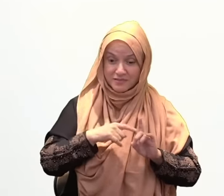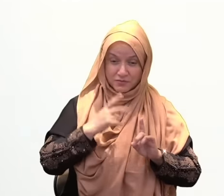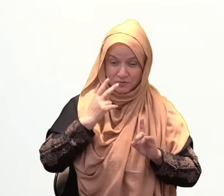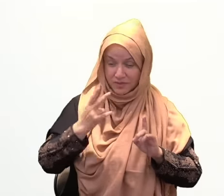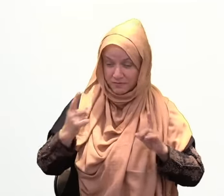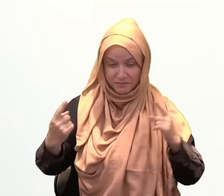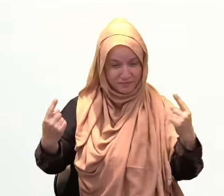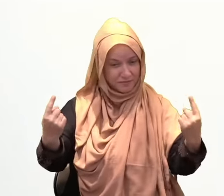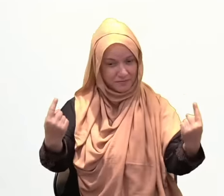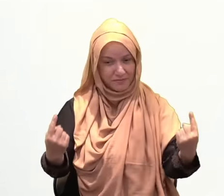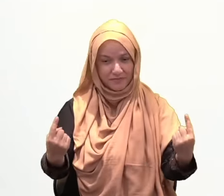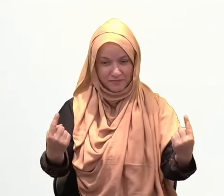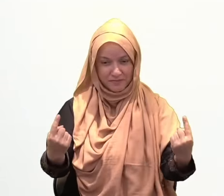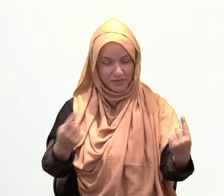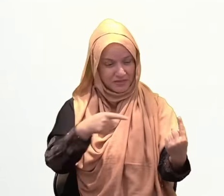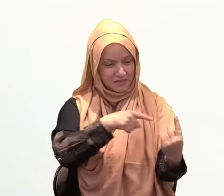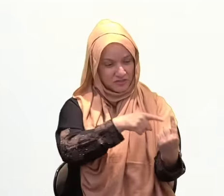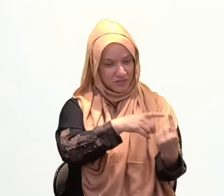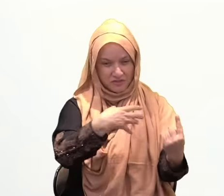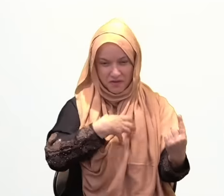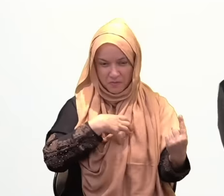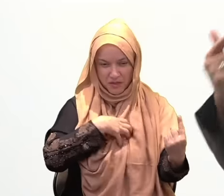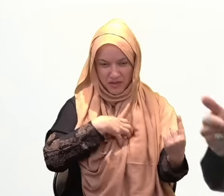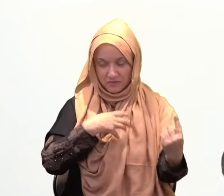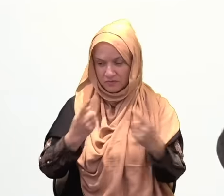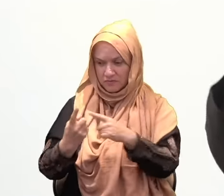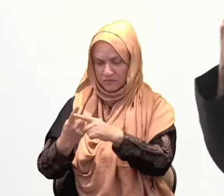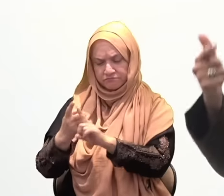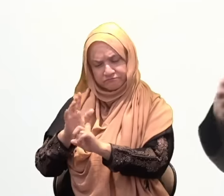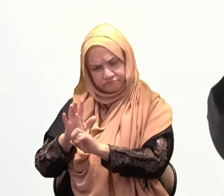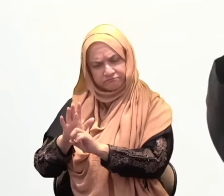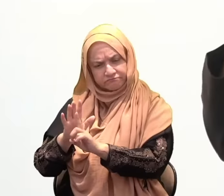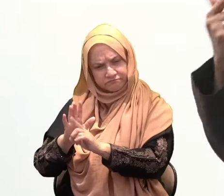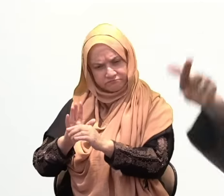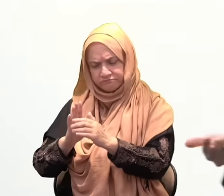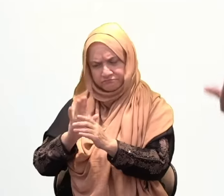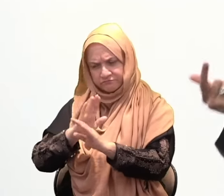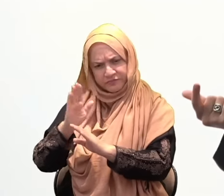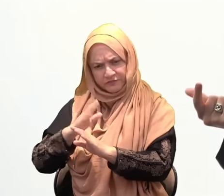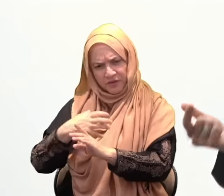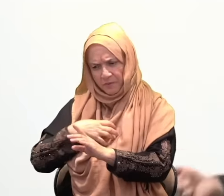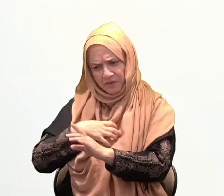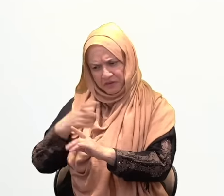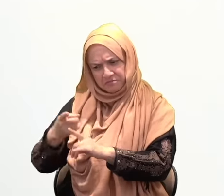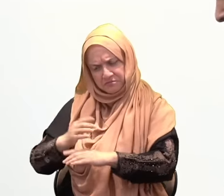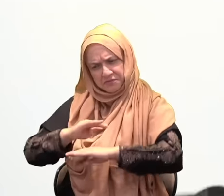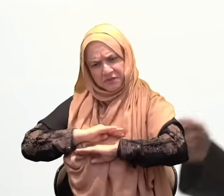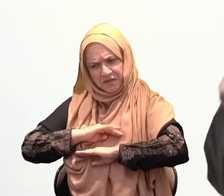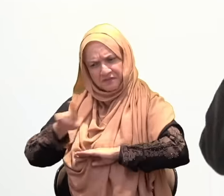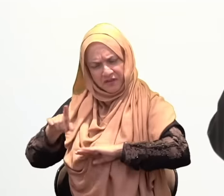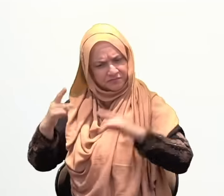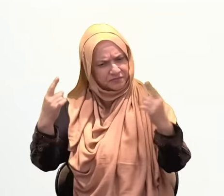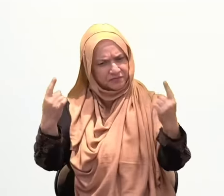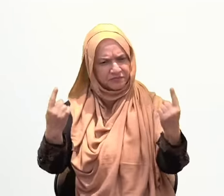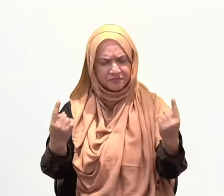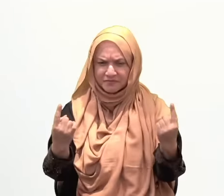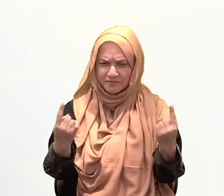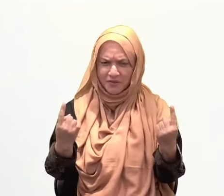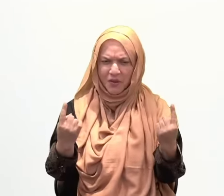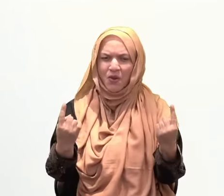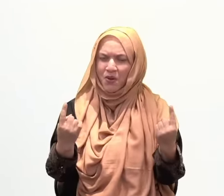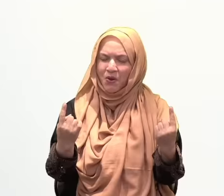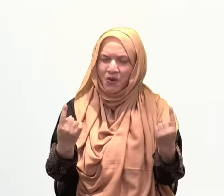for it. Thank Allah for it. And be very conscious about how you speak about it. You know, when you take your sip of water,